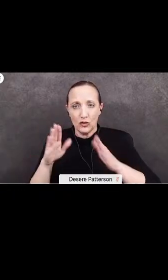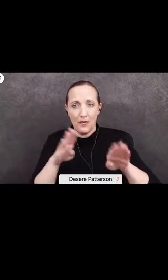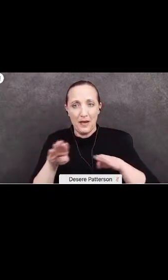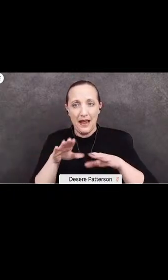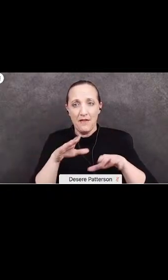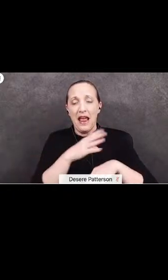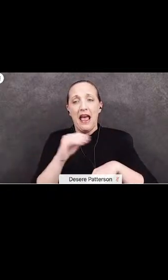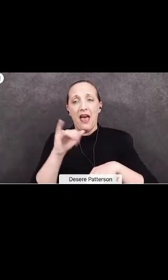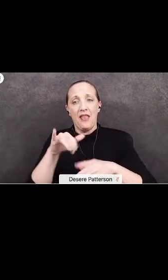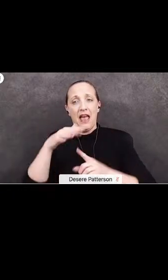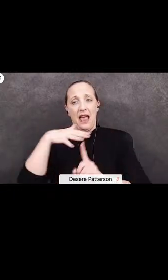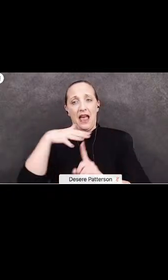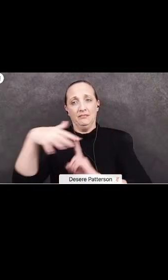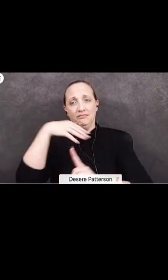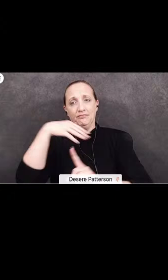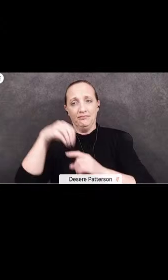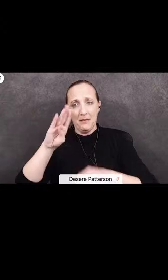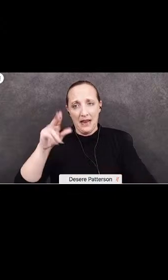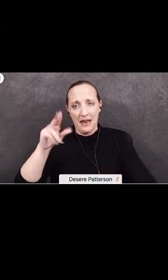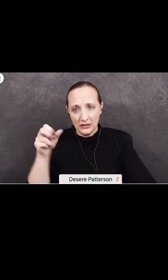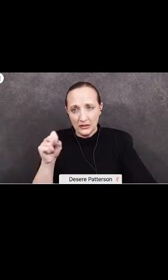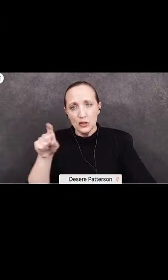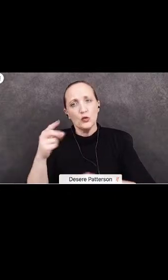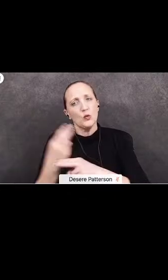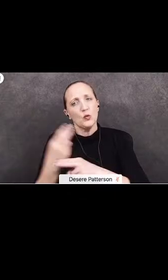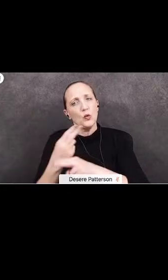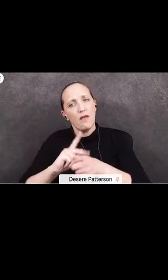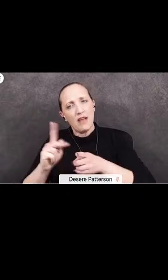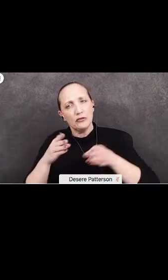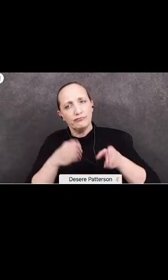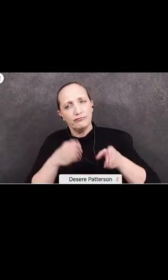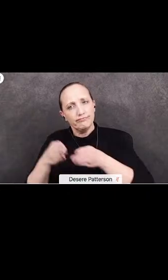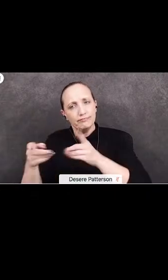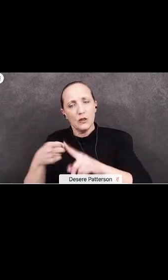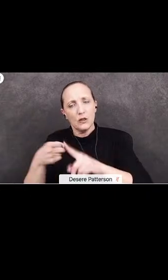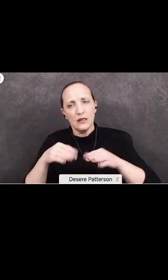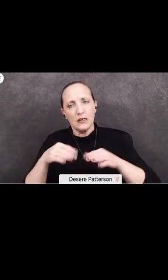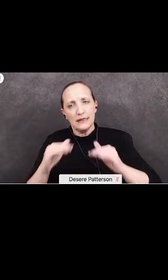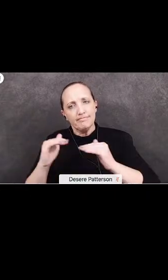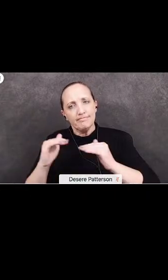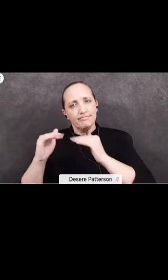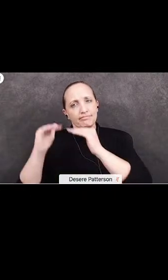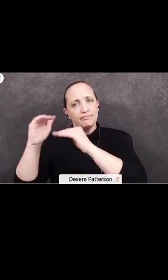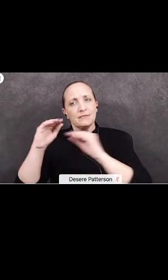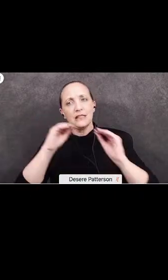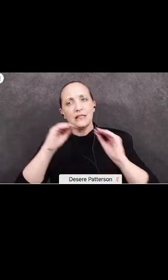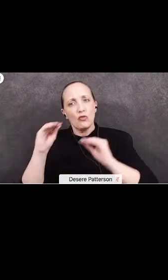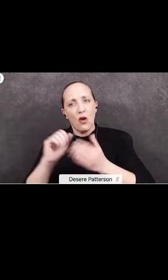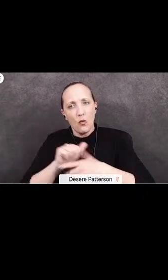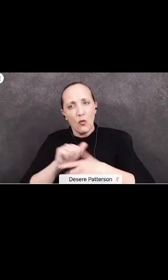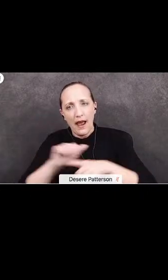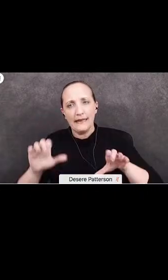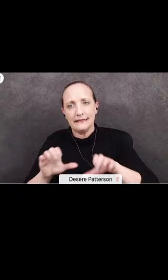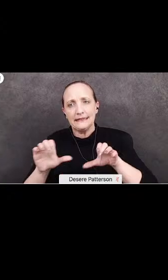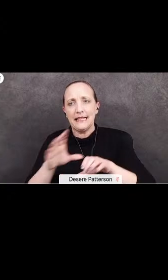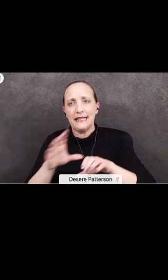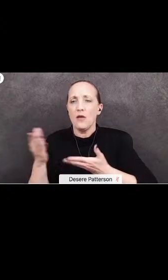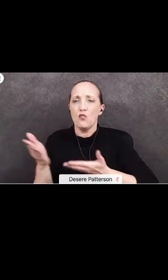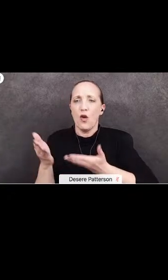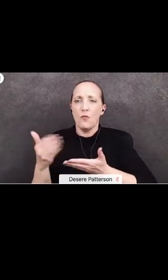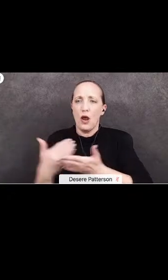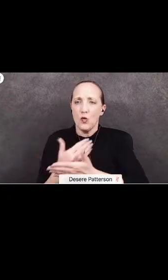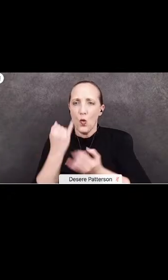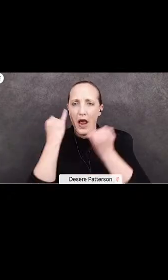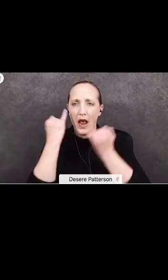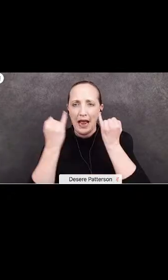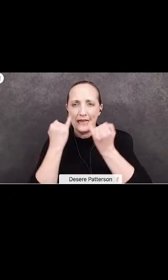BHS. She used her professionalism to try and advance instructional practices at Bloomington and brought new ideas to the table based on her